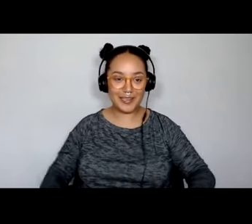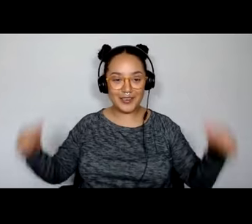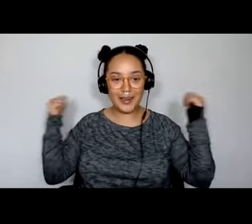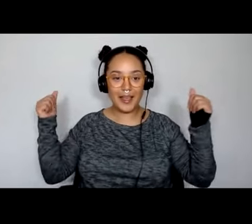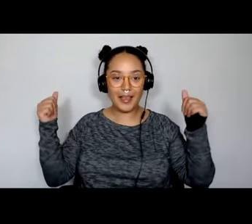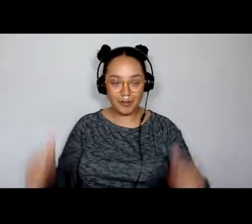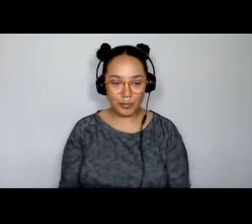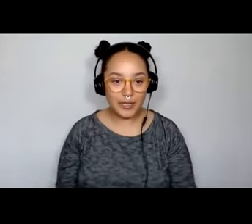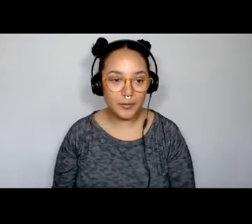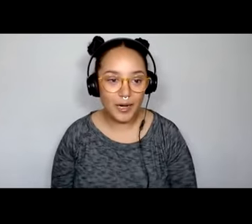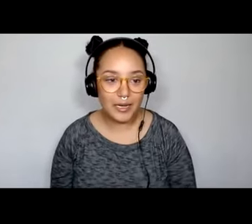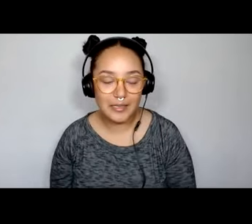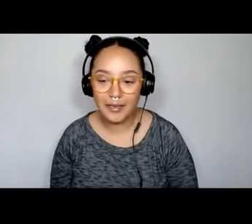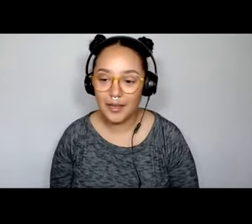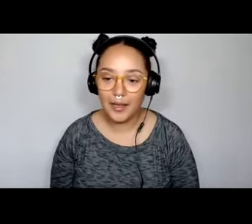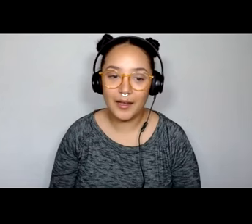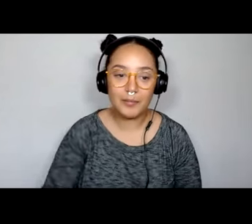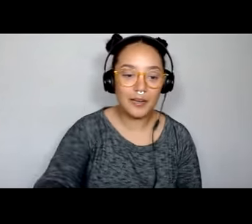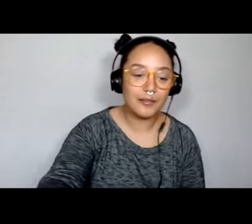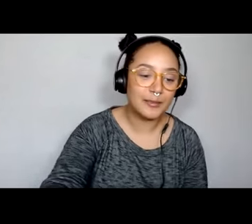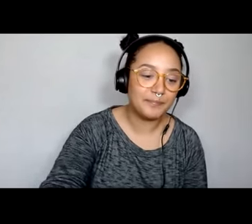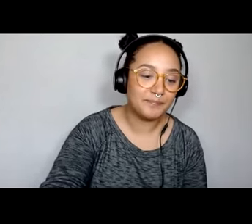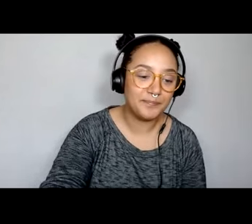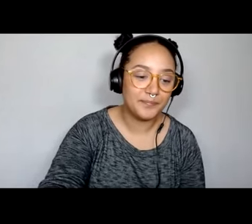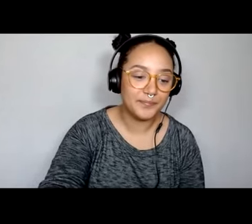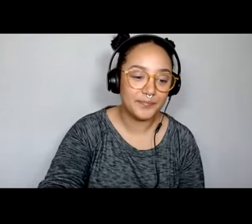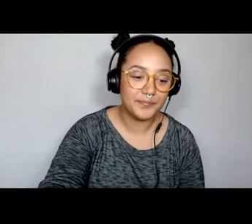I'm wearing a gray shirt, and I have a plain white background.